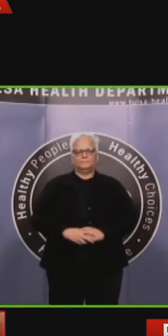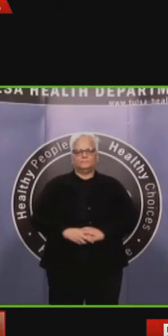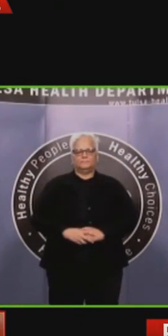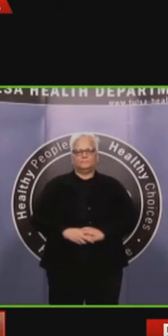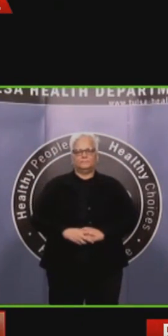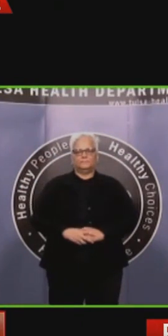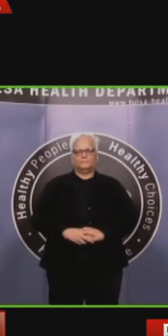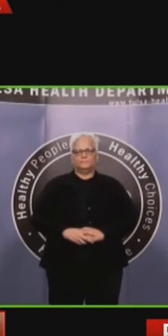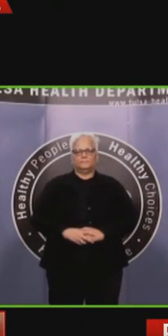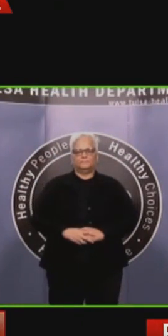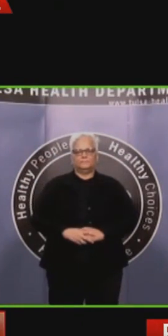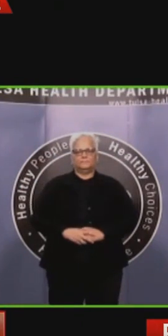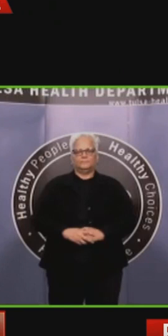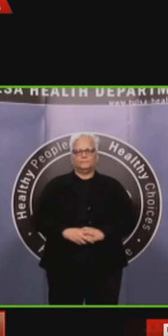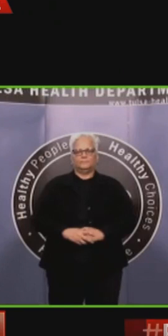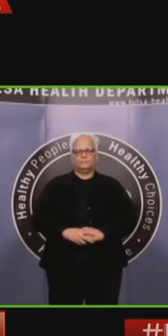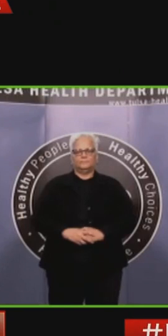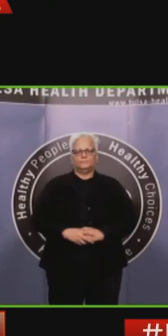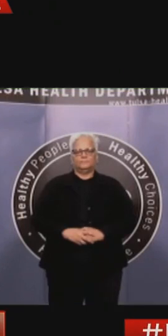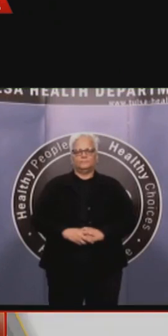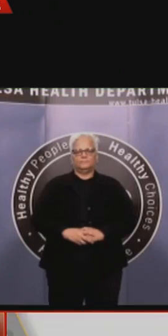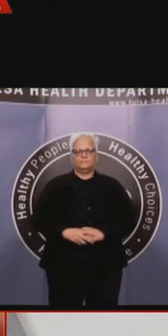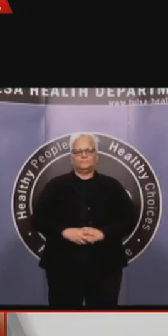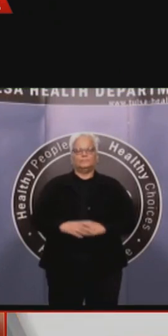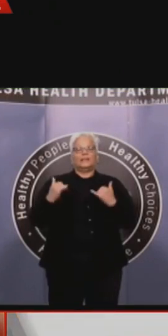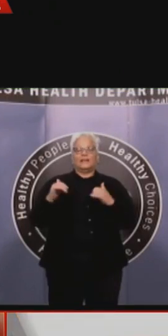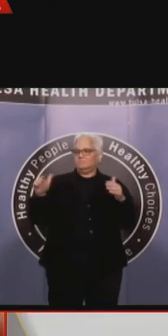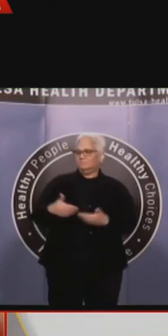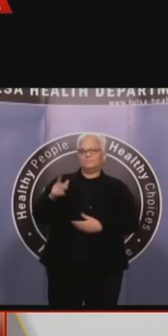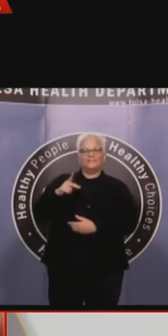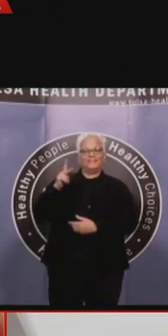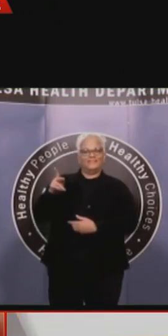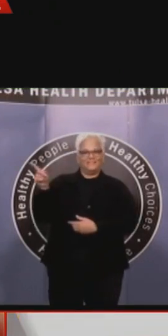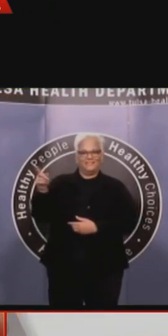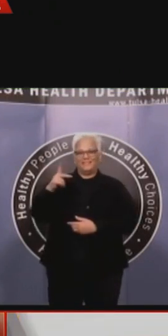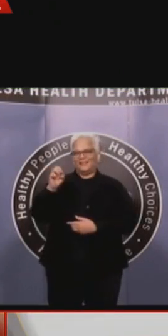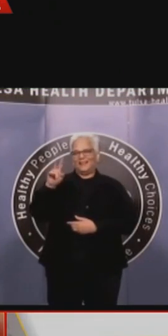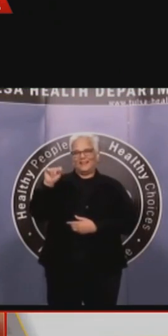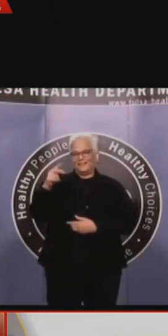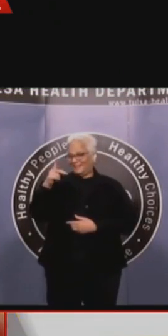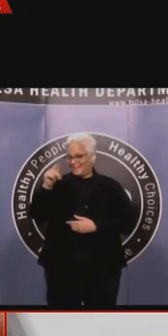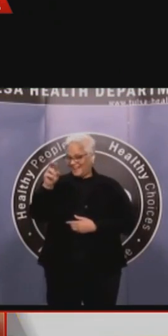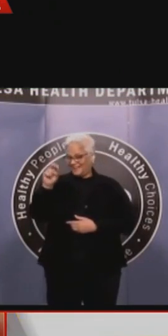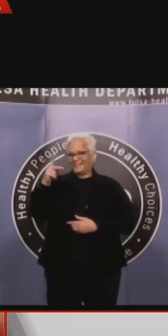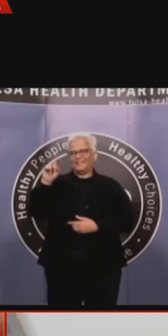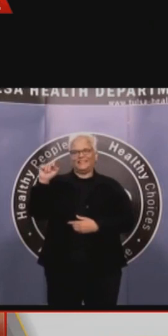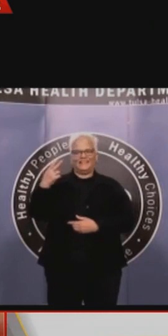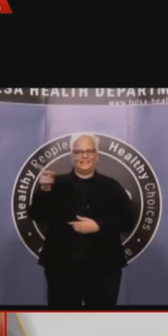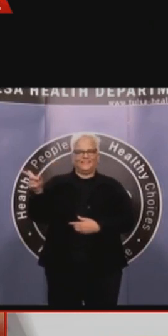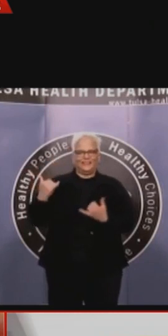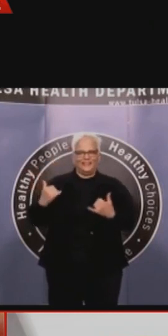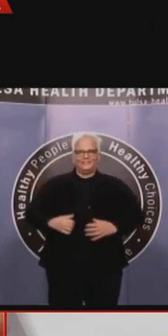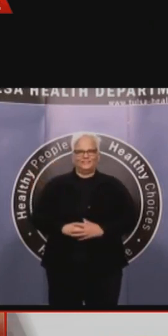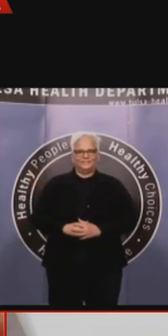We would like to introduce Karen Keith with Tulsa County. Right. Mayor, thank you. And Bruce Dart, you too have done a remarkable